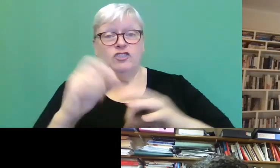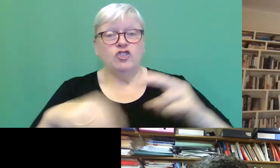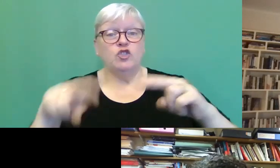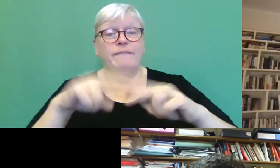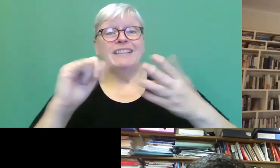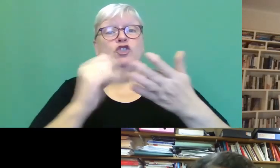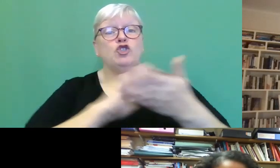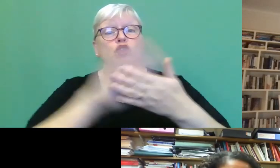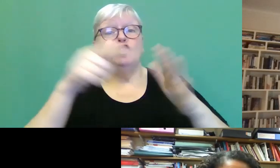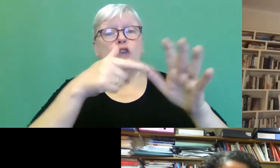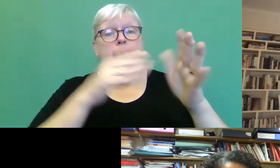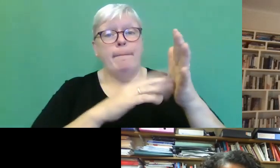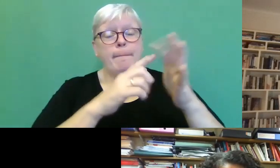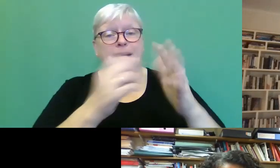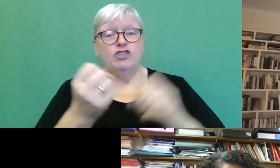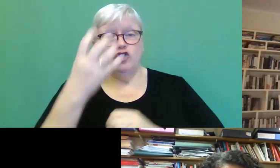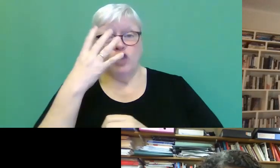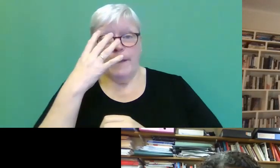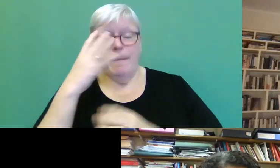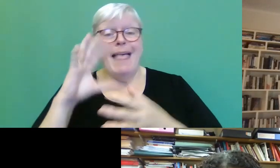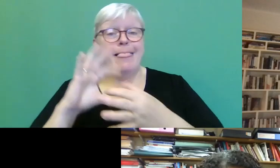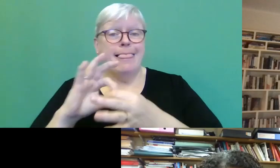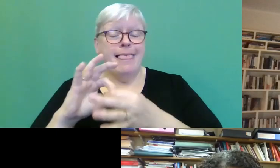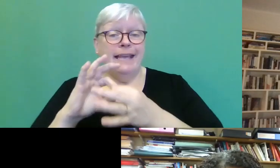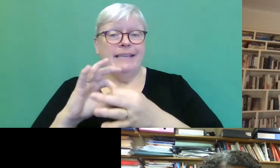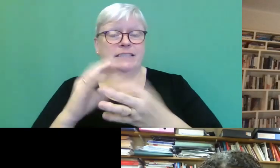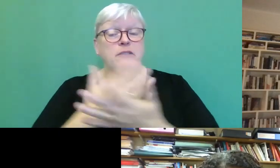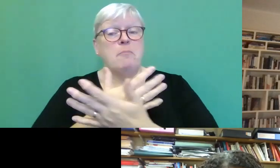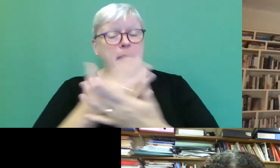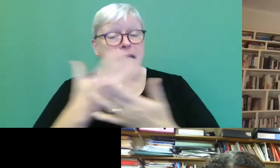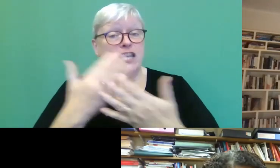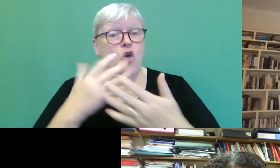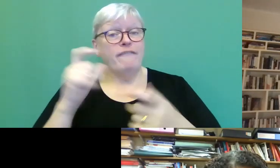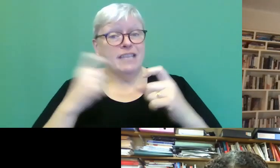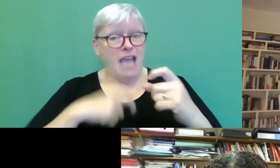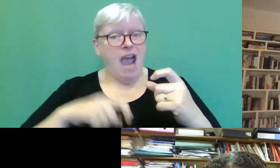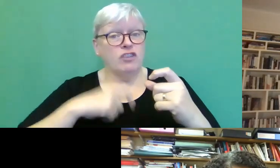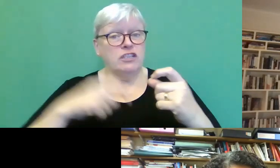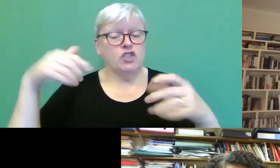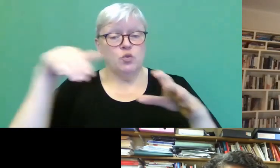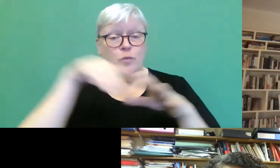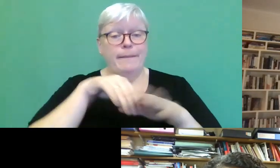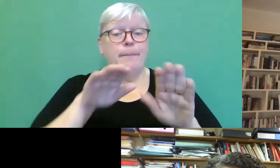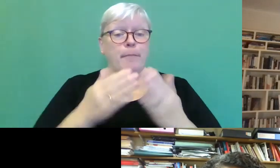And it's the shame, in a way, links quite a lot of the characters, would say, maybe probably all of them.